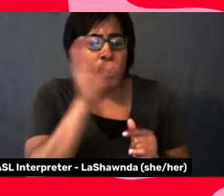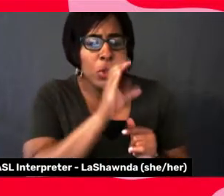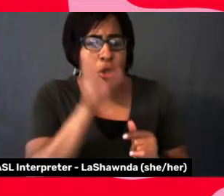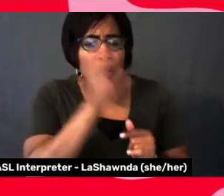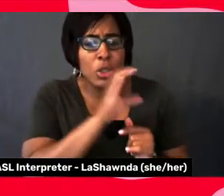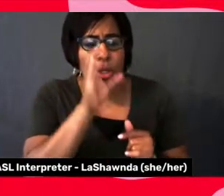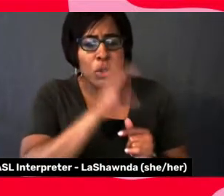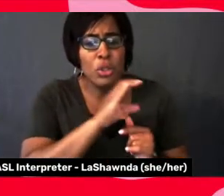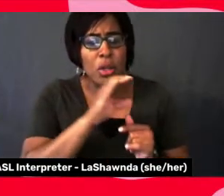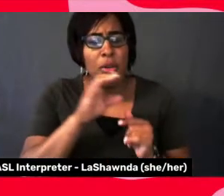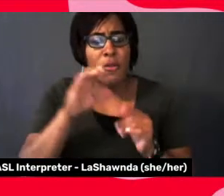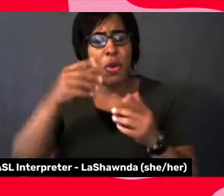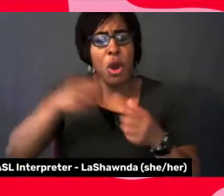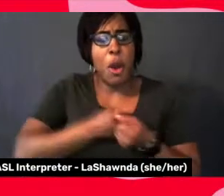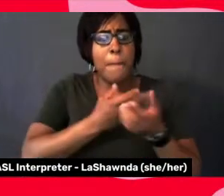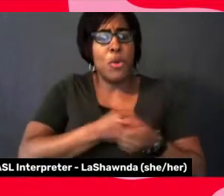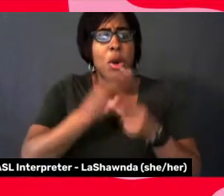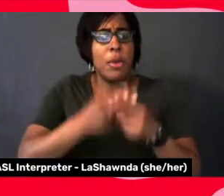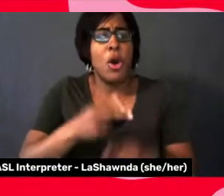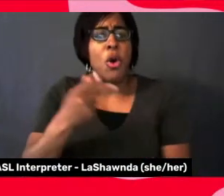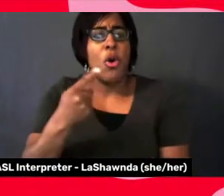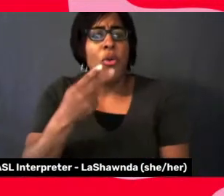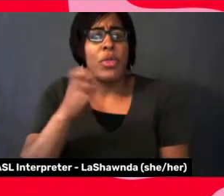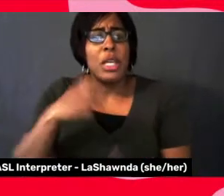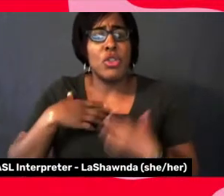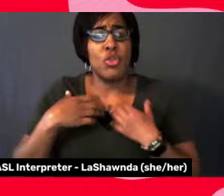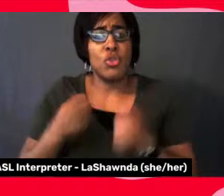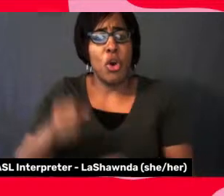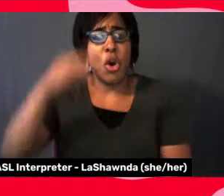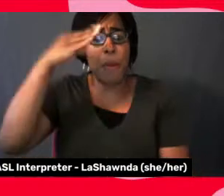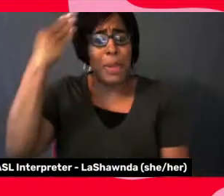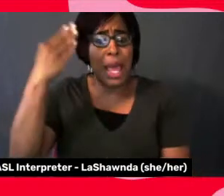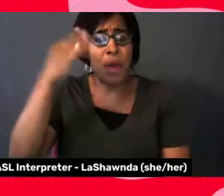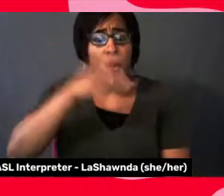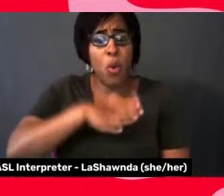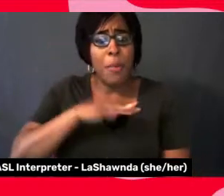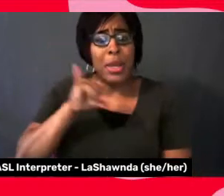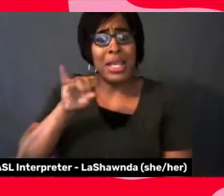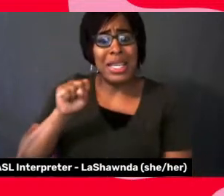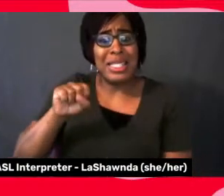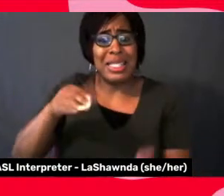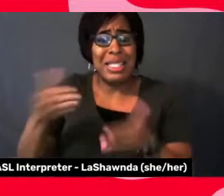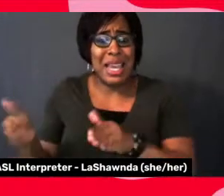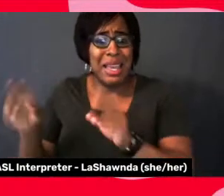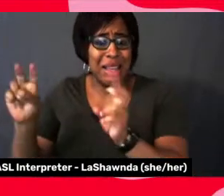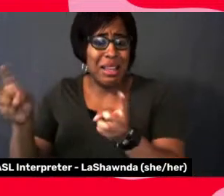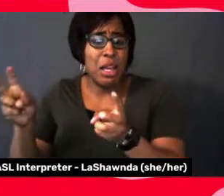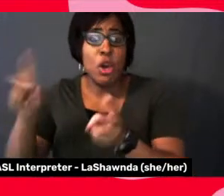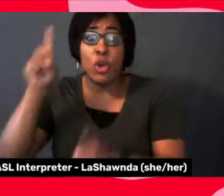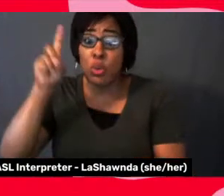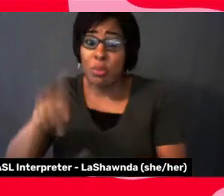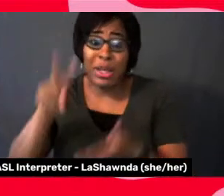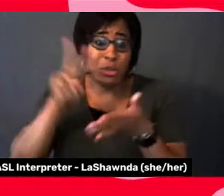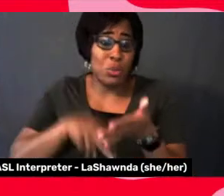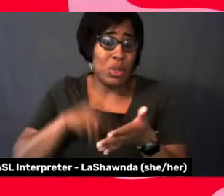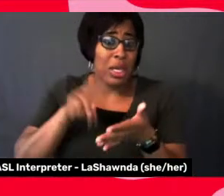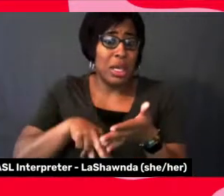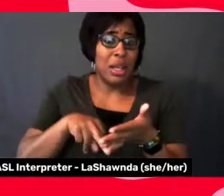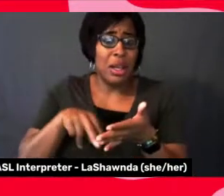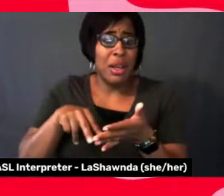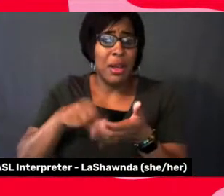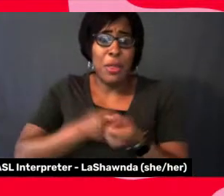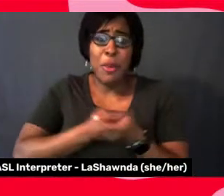black woman is dead. You must read that. You must read that. It is one of the most brilliant, it is a brilliant,